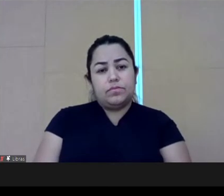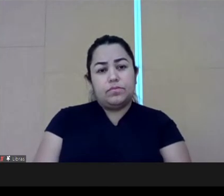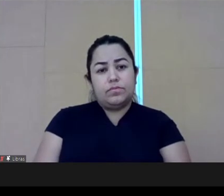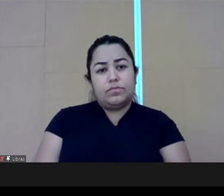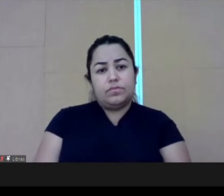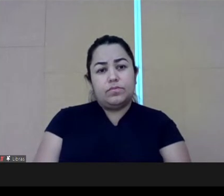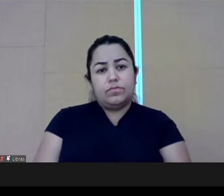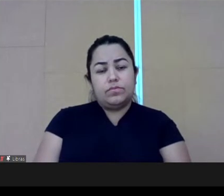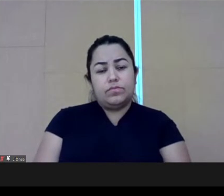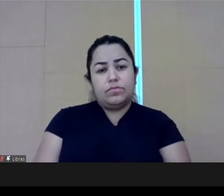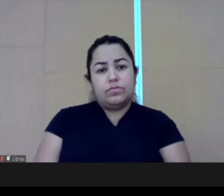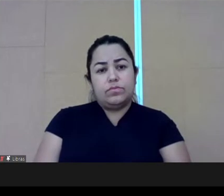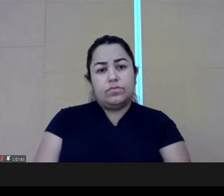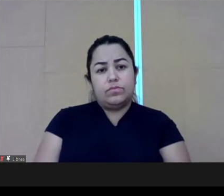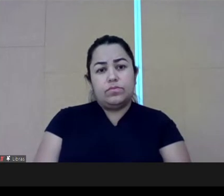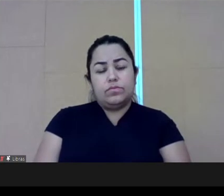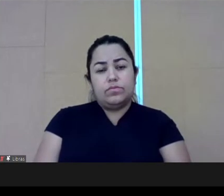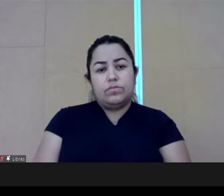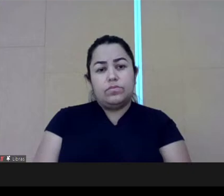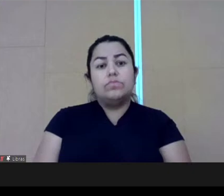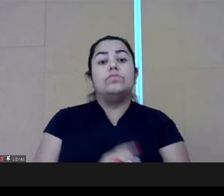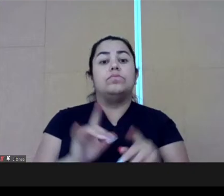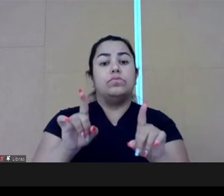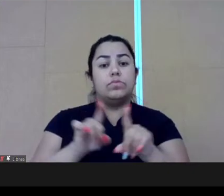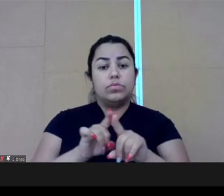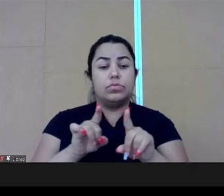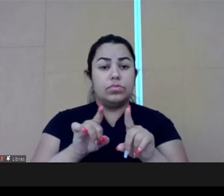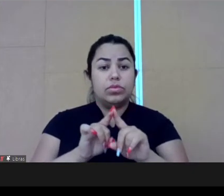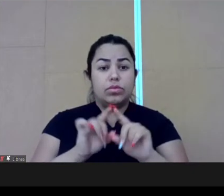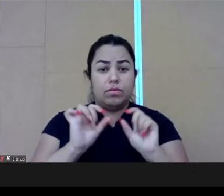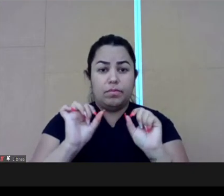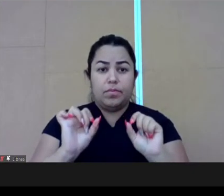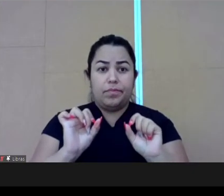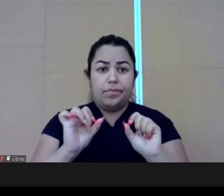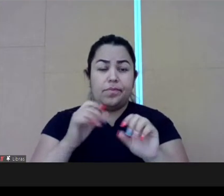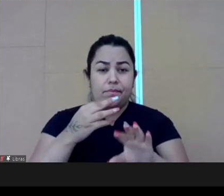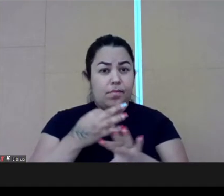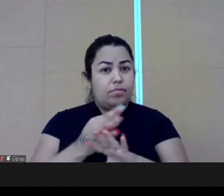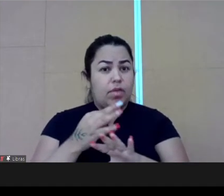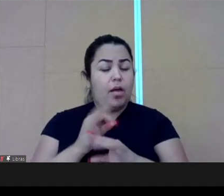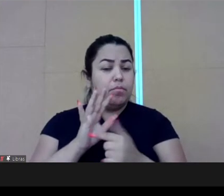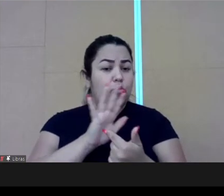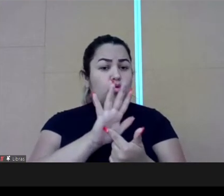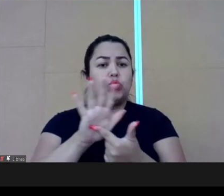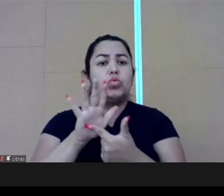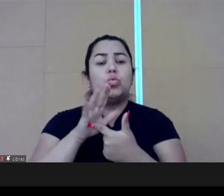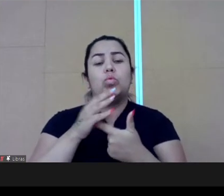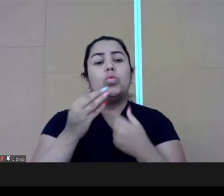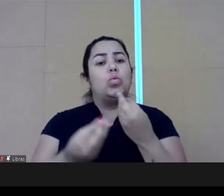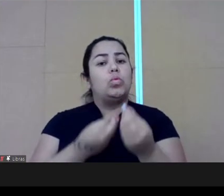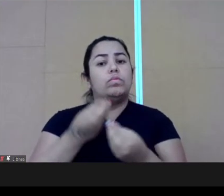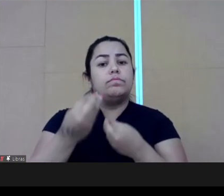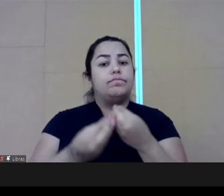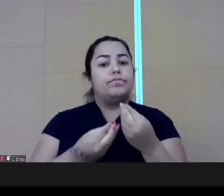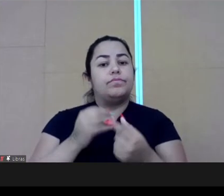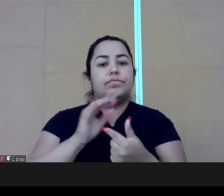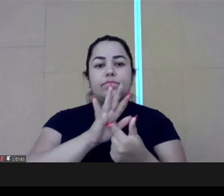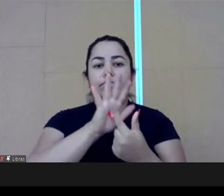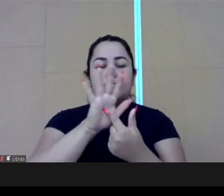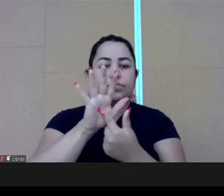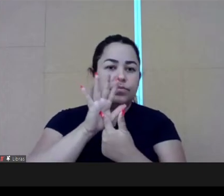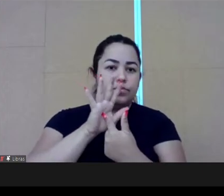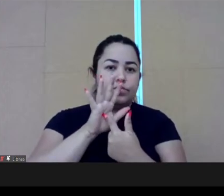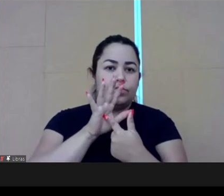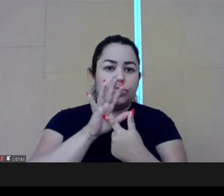Service essentially is geared towards guardians. But we are only now introducing courses in